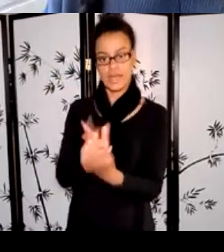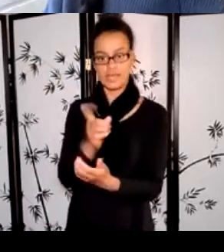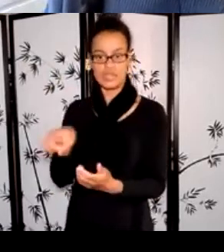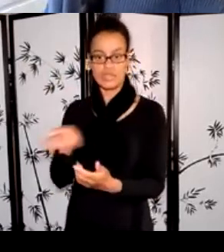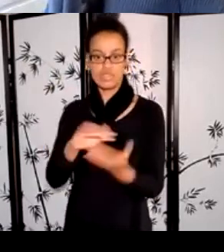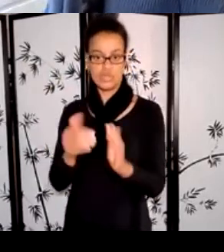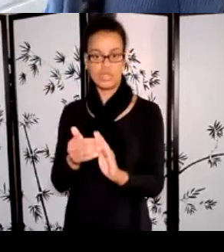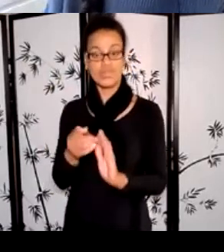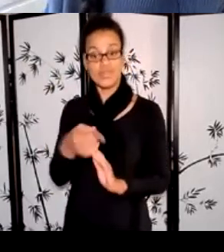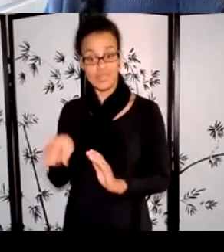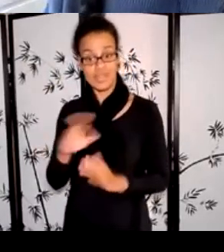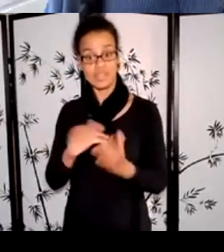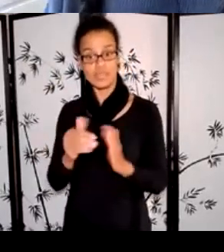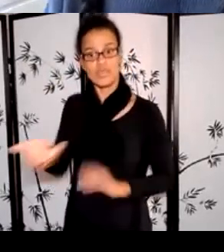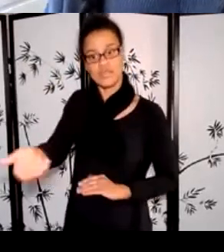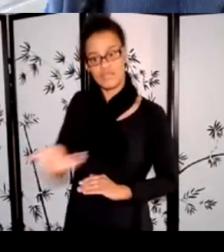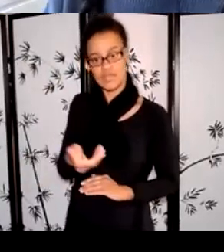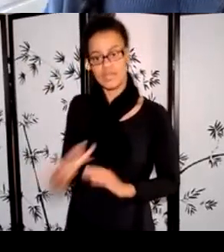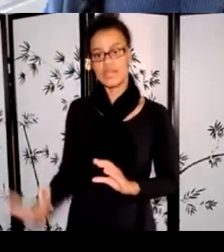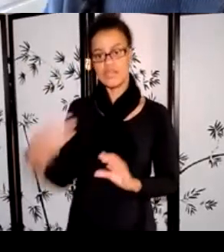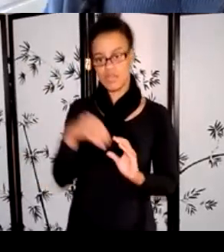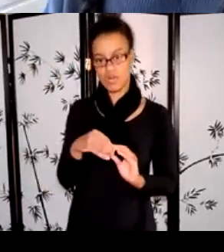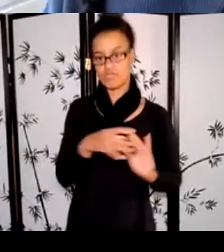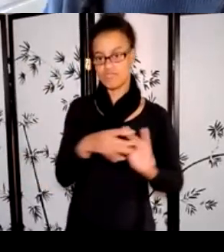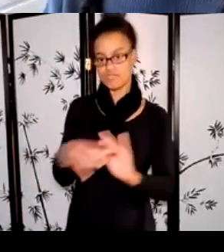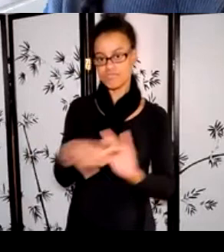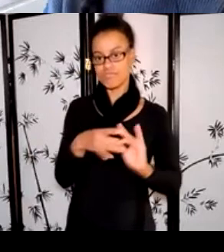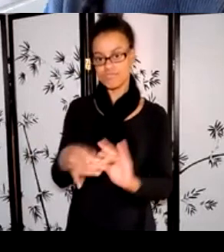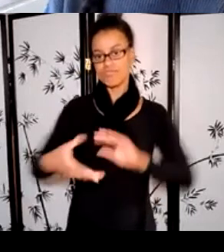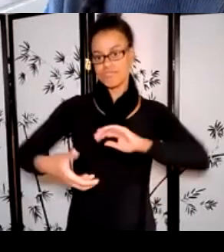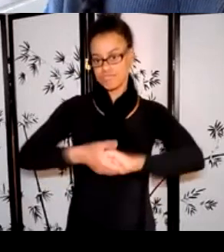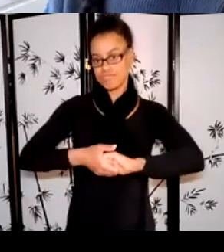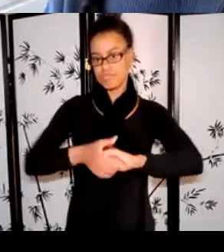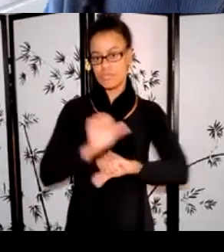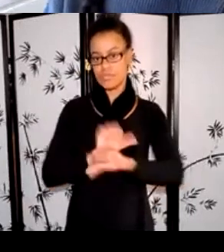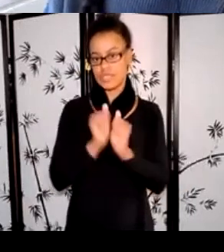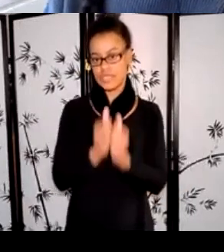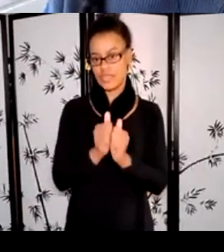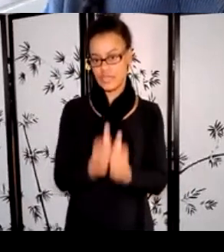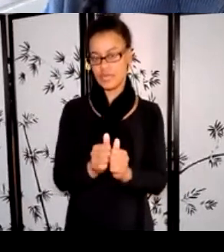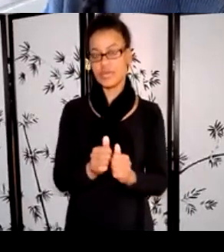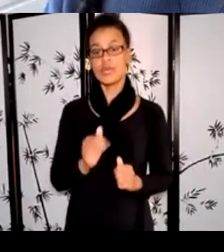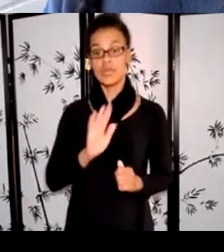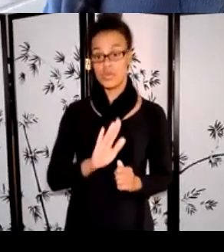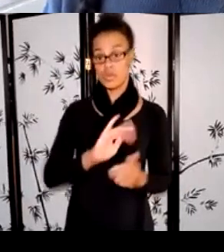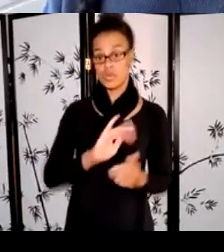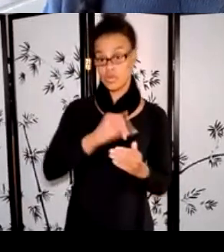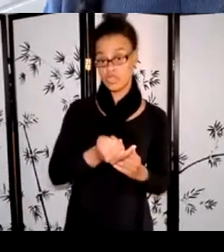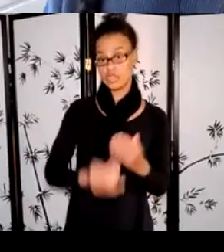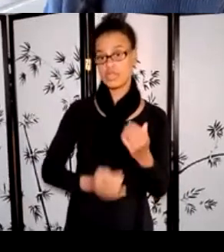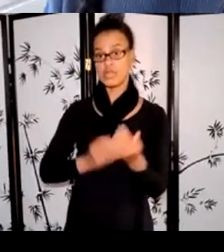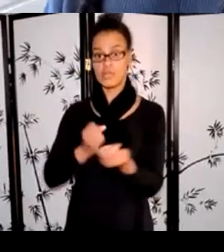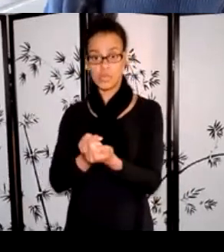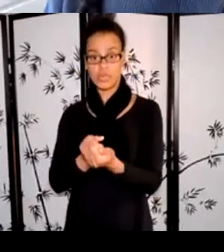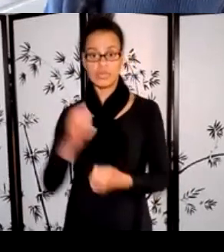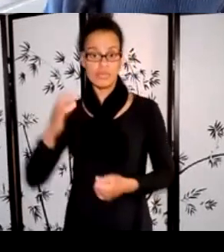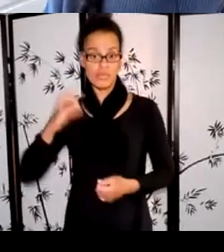be a thoughtful, intentional, and reciprocal relationship with clear benefit and value for those communities. We value and honour